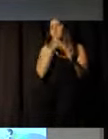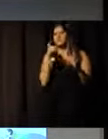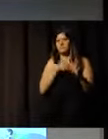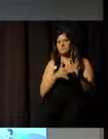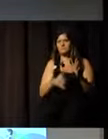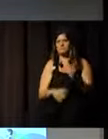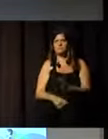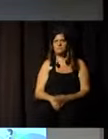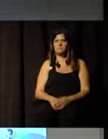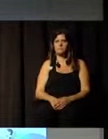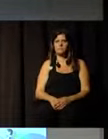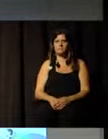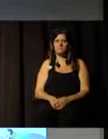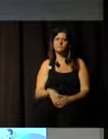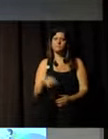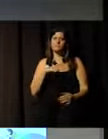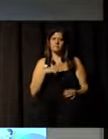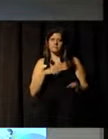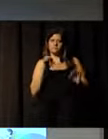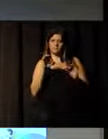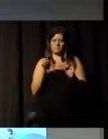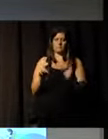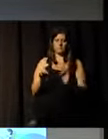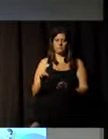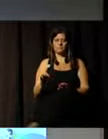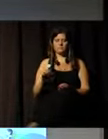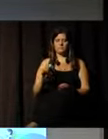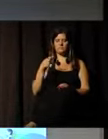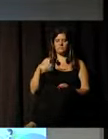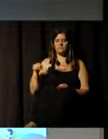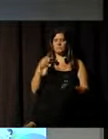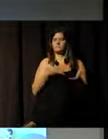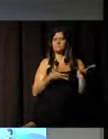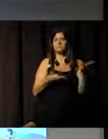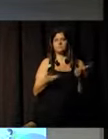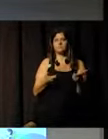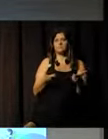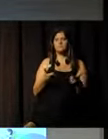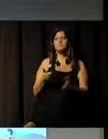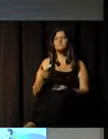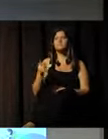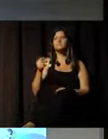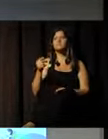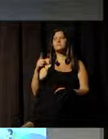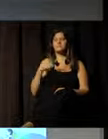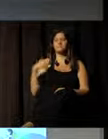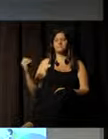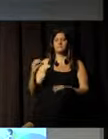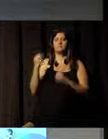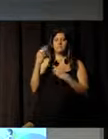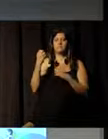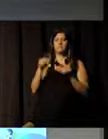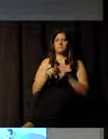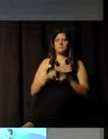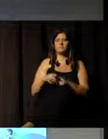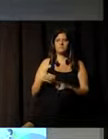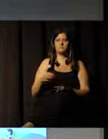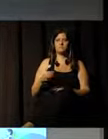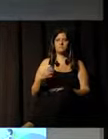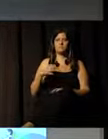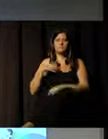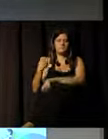Italy, and United Kingdom. They will bring us new information and